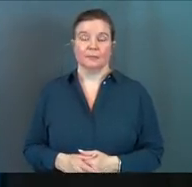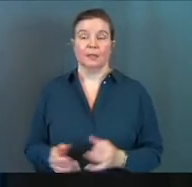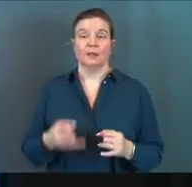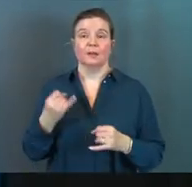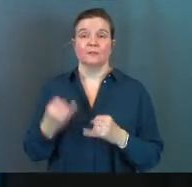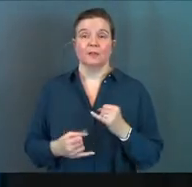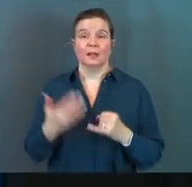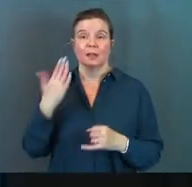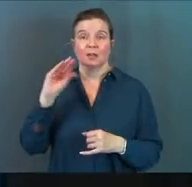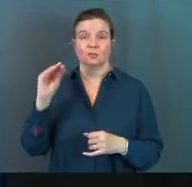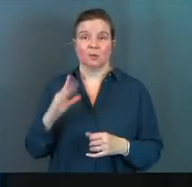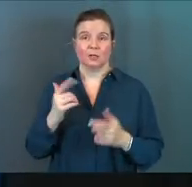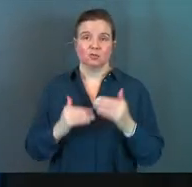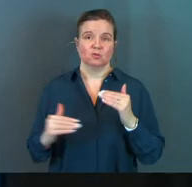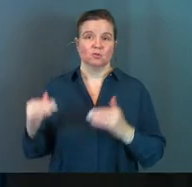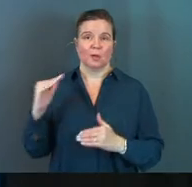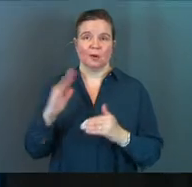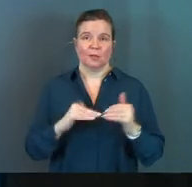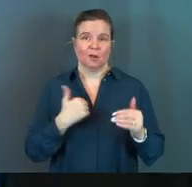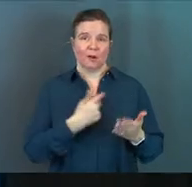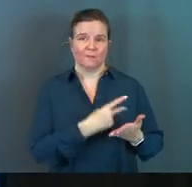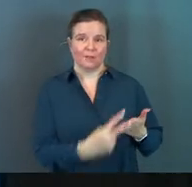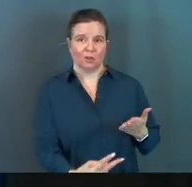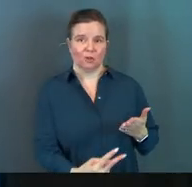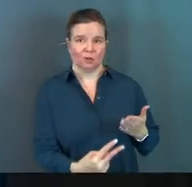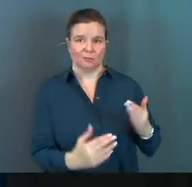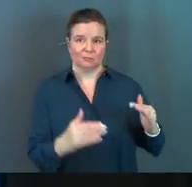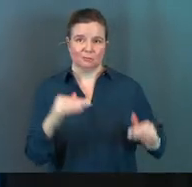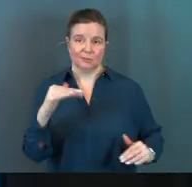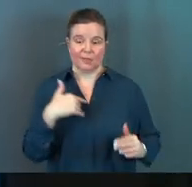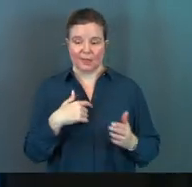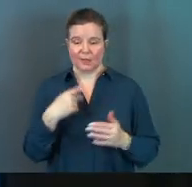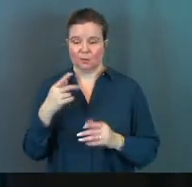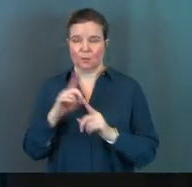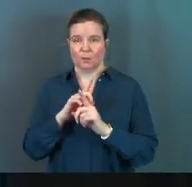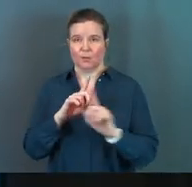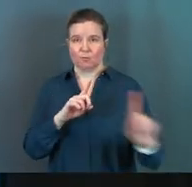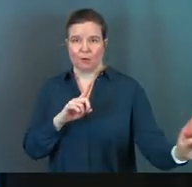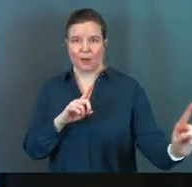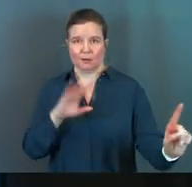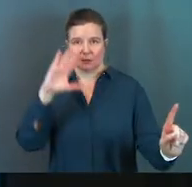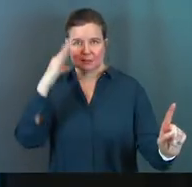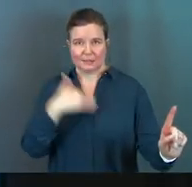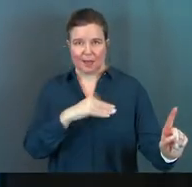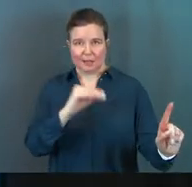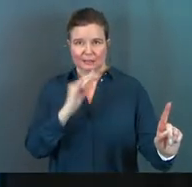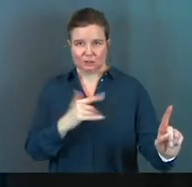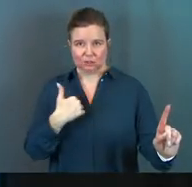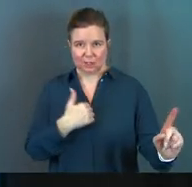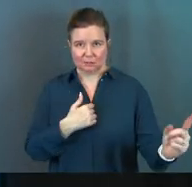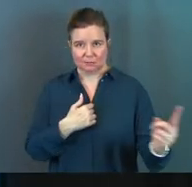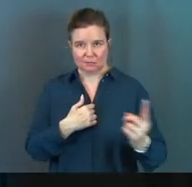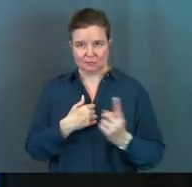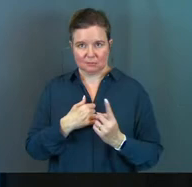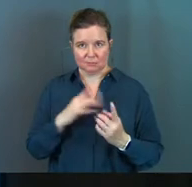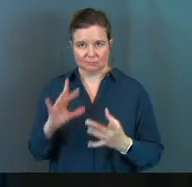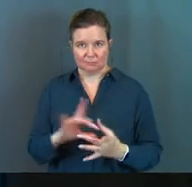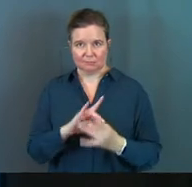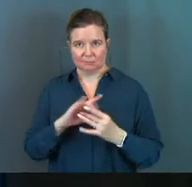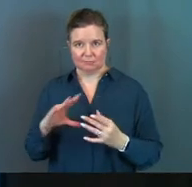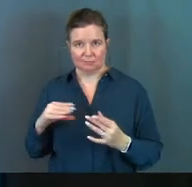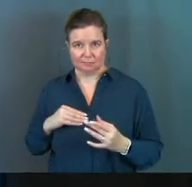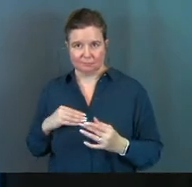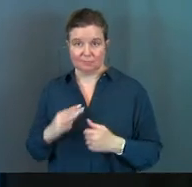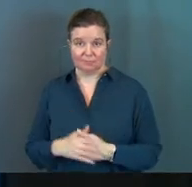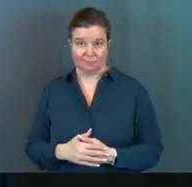And then finally, God's grace is greater than our failure, and that's what the prodigal son teaches us. God's grace is greater than our failure. Amen?